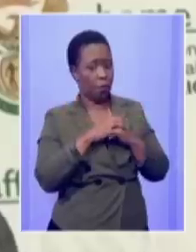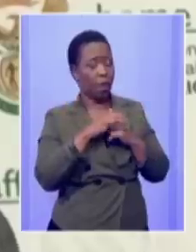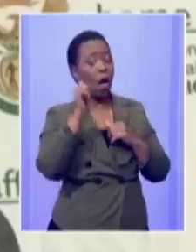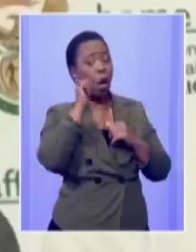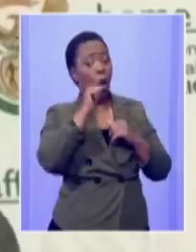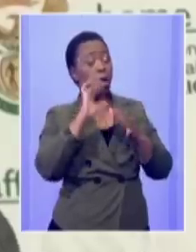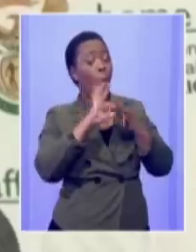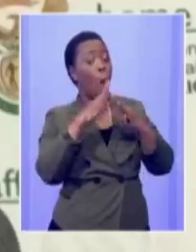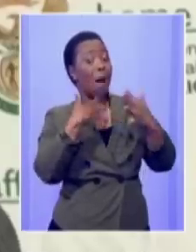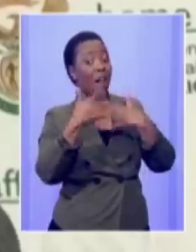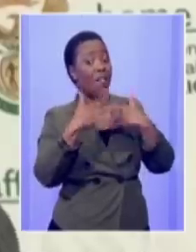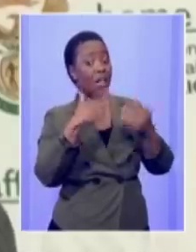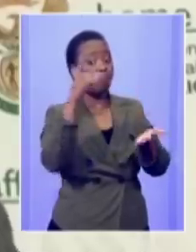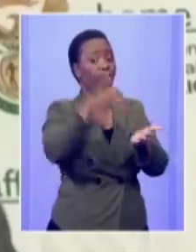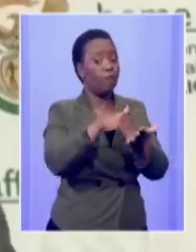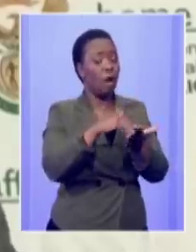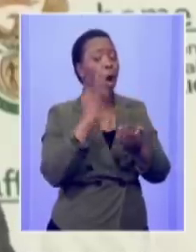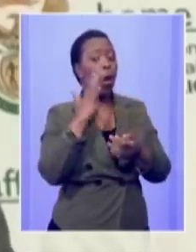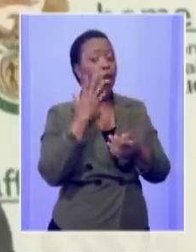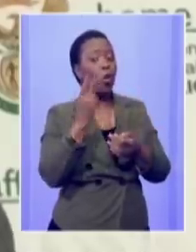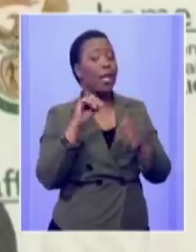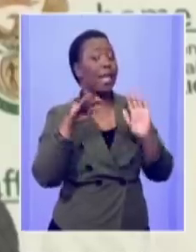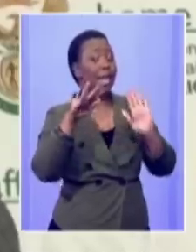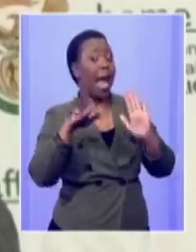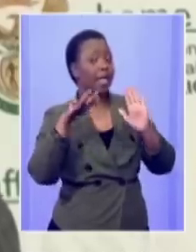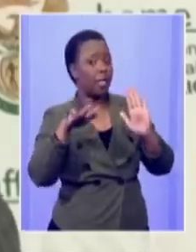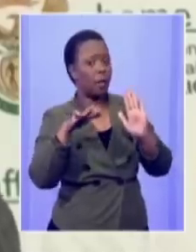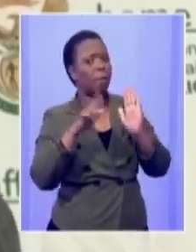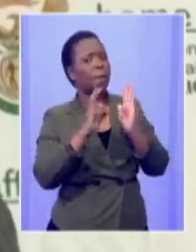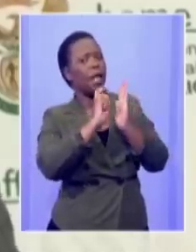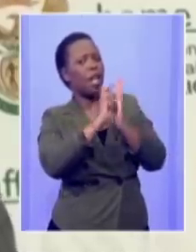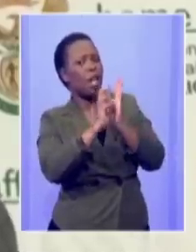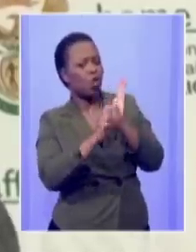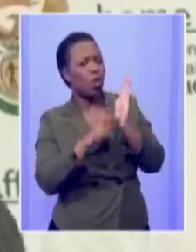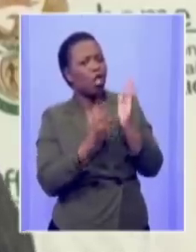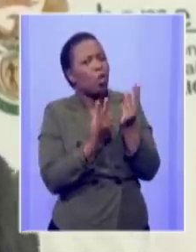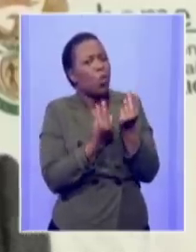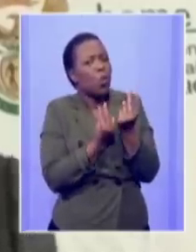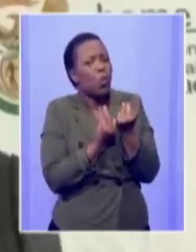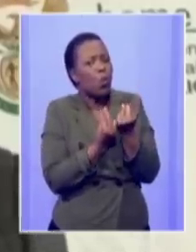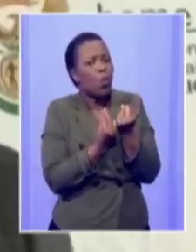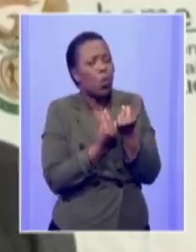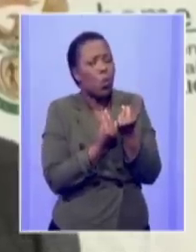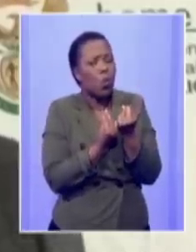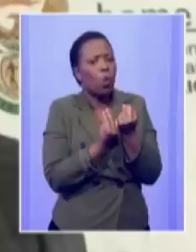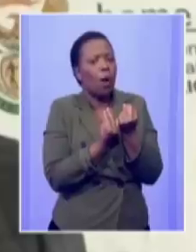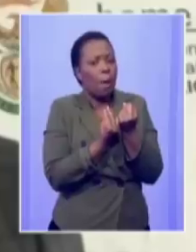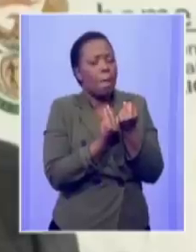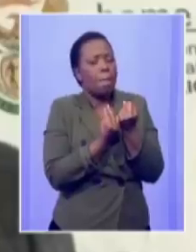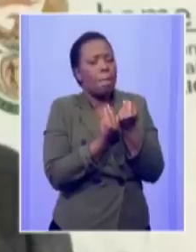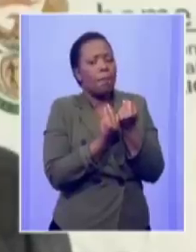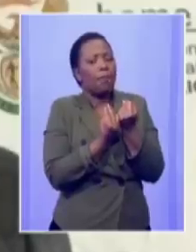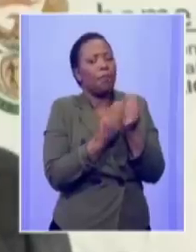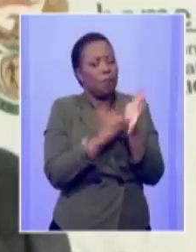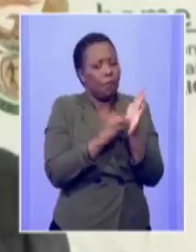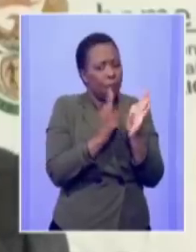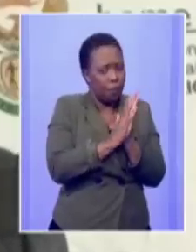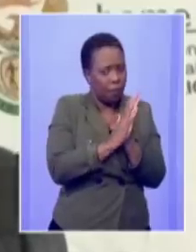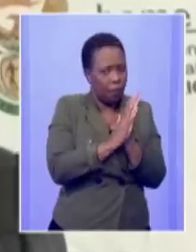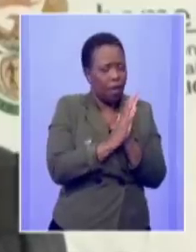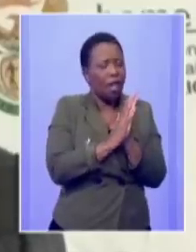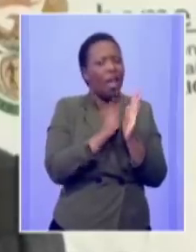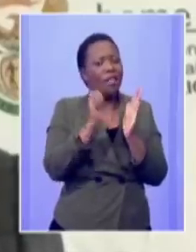affairs history in 2019 there were some new regulations that we put in uh which we exceeded later